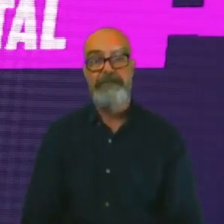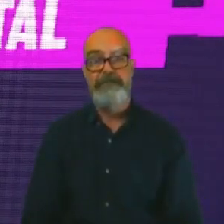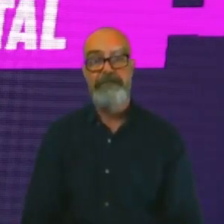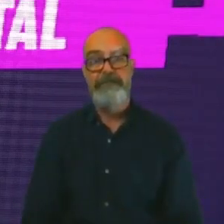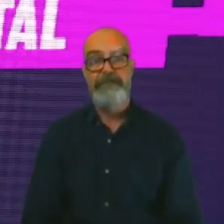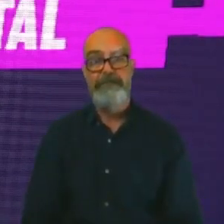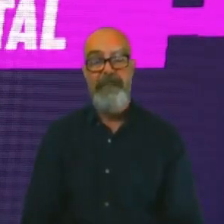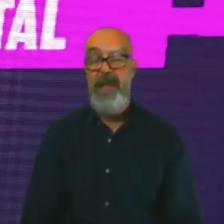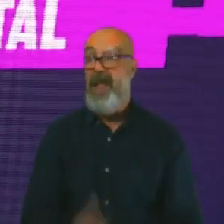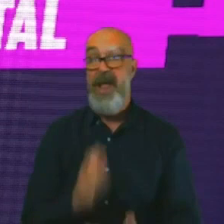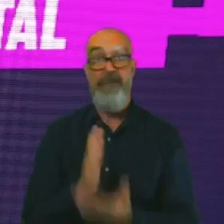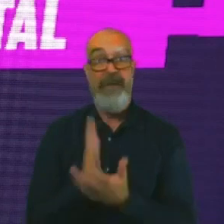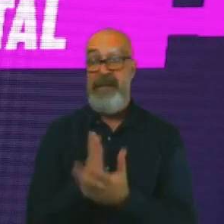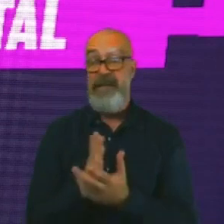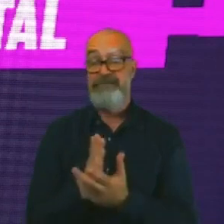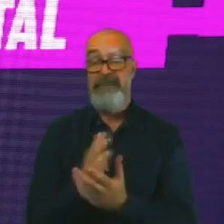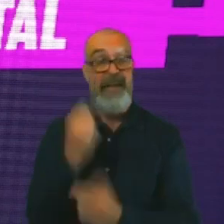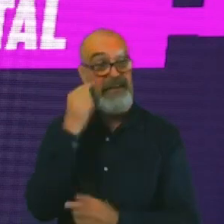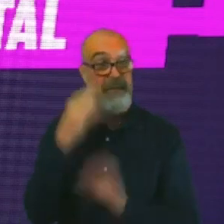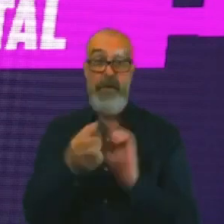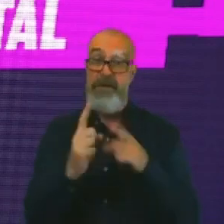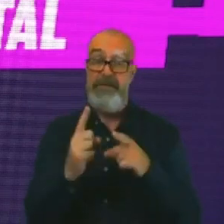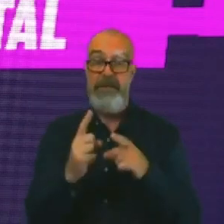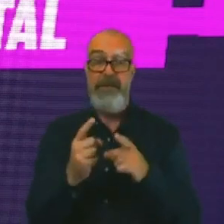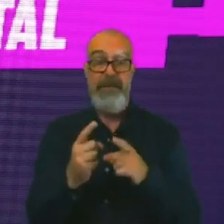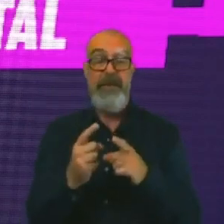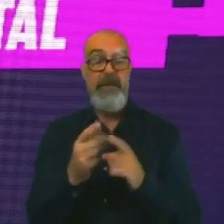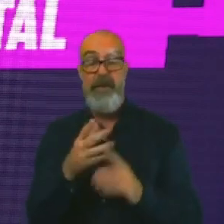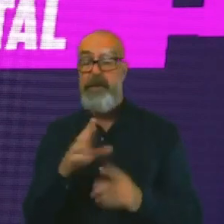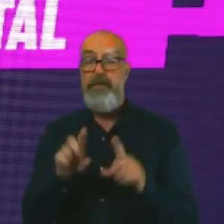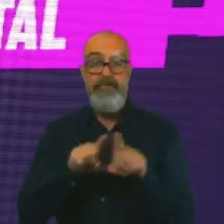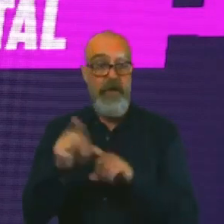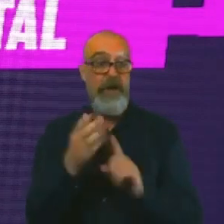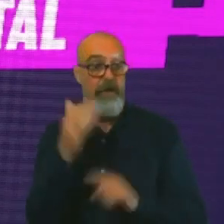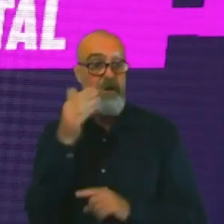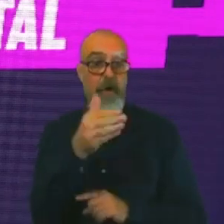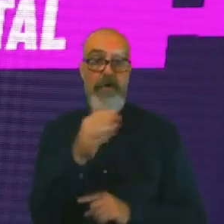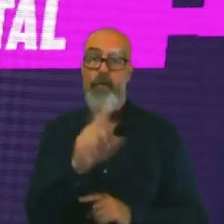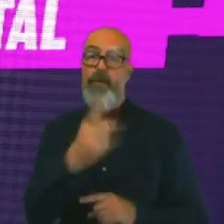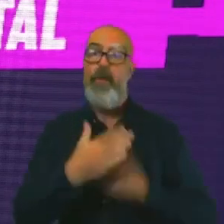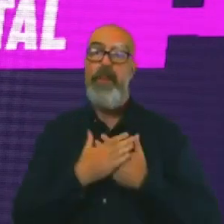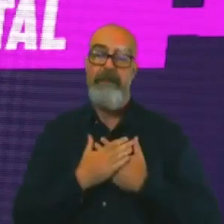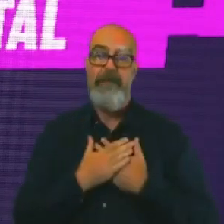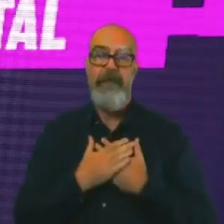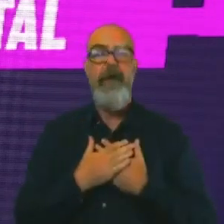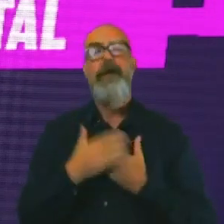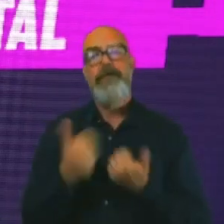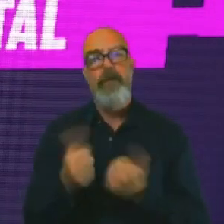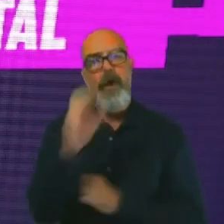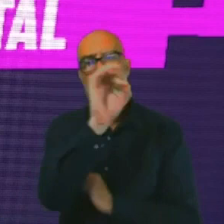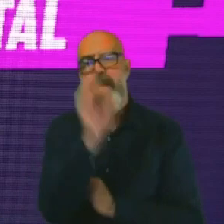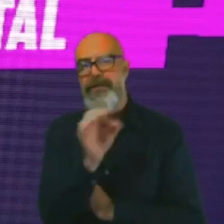you love. So a question for Kellyanne now. What is the hardest part of your job and why?